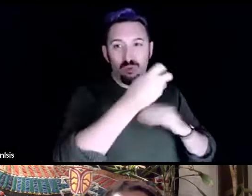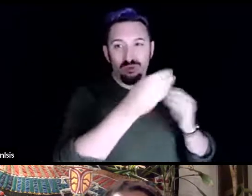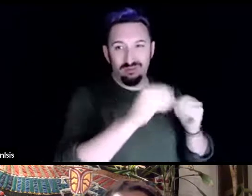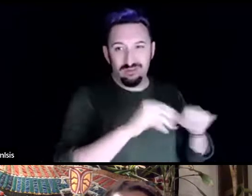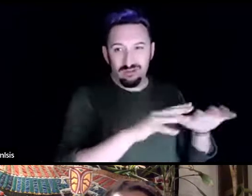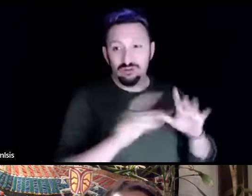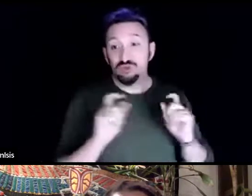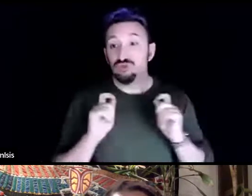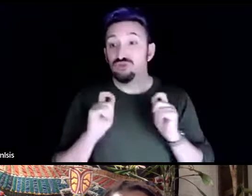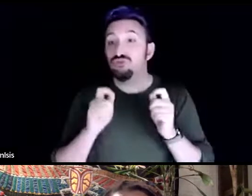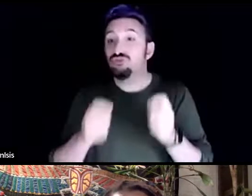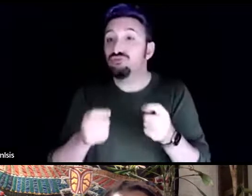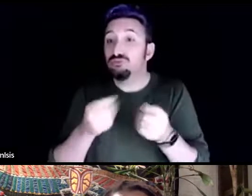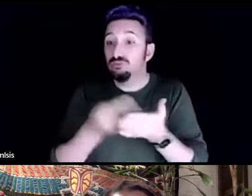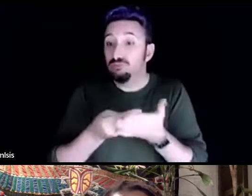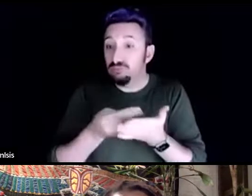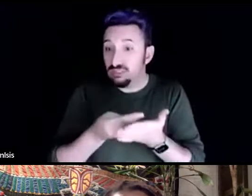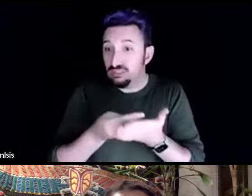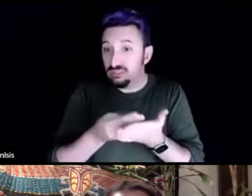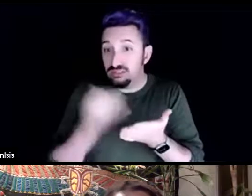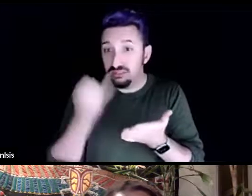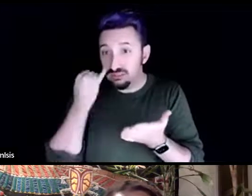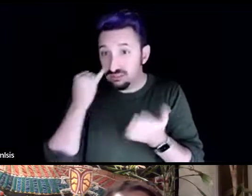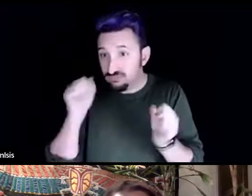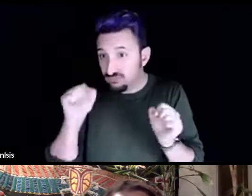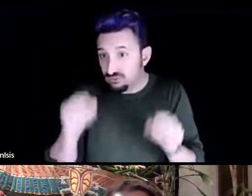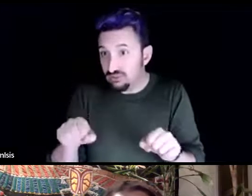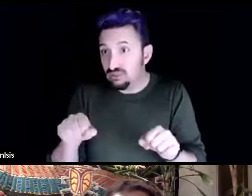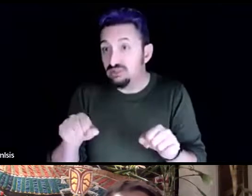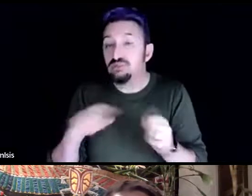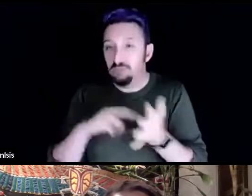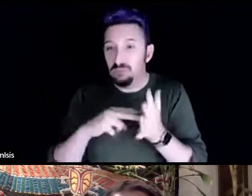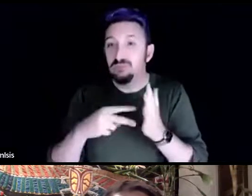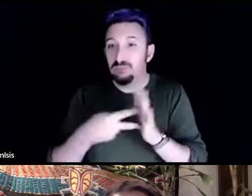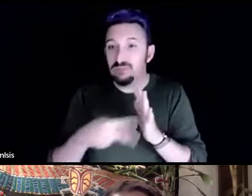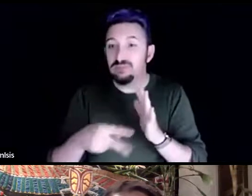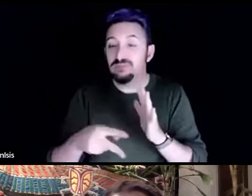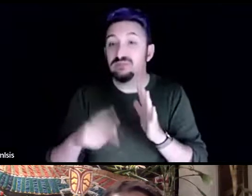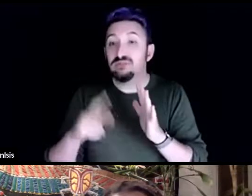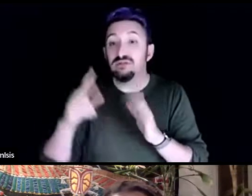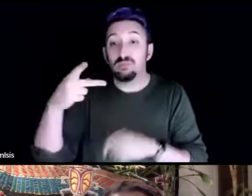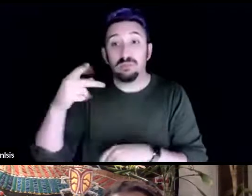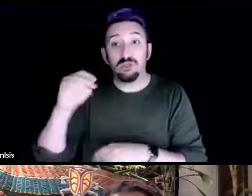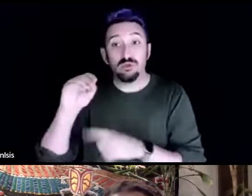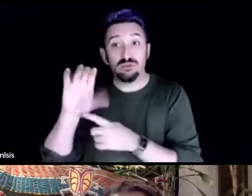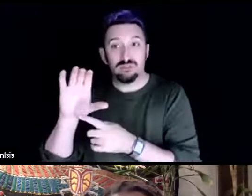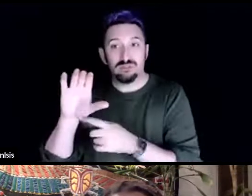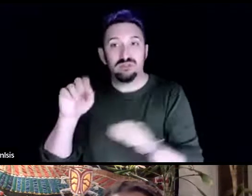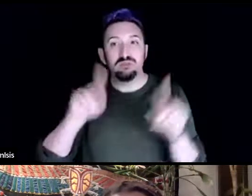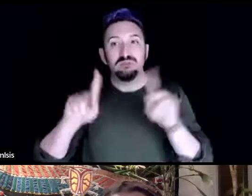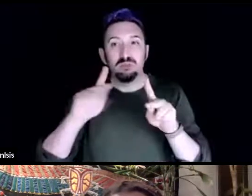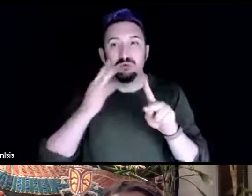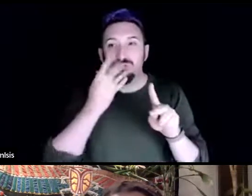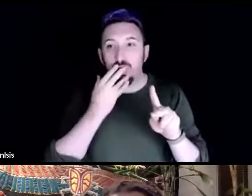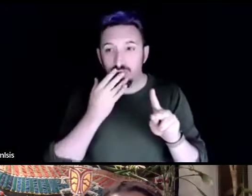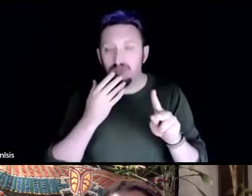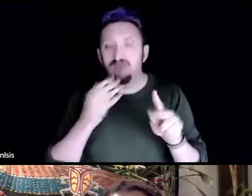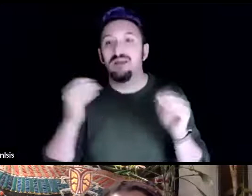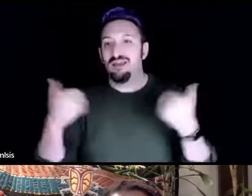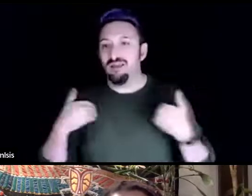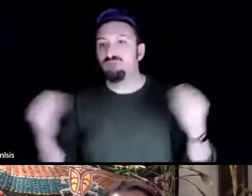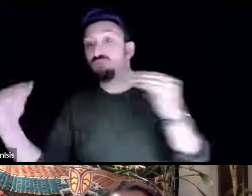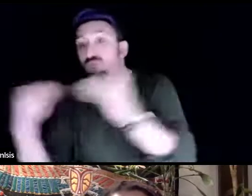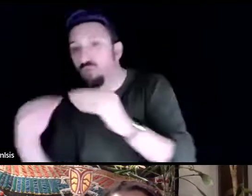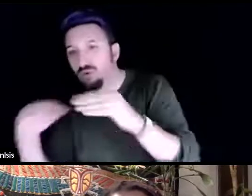that we can people of color can have more access to land and have more black farms